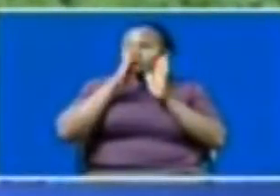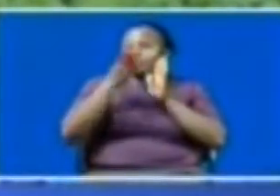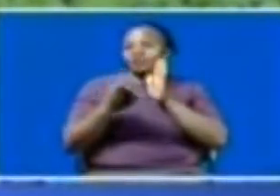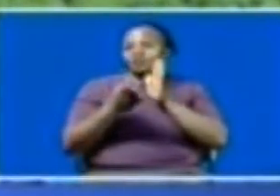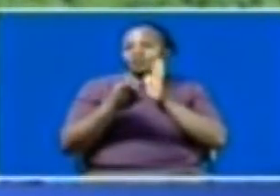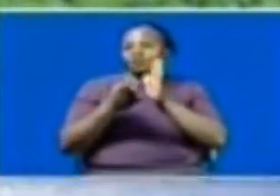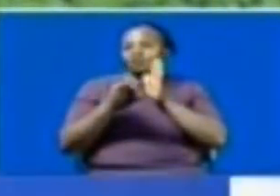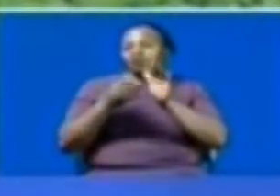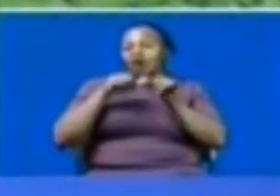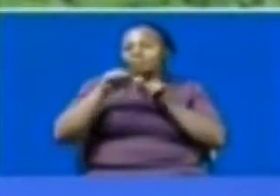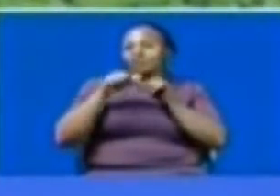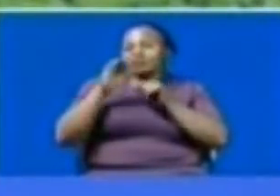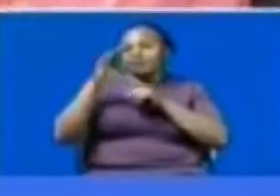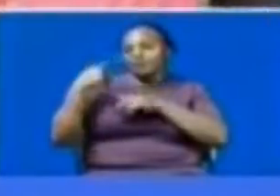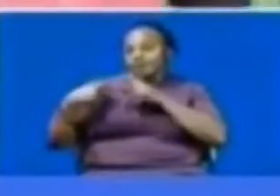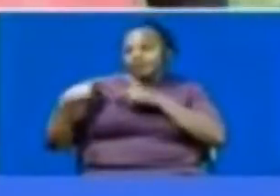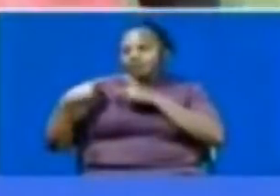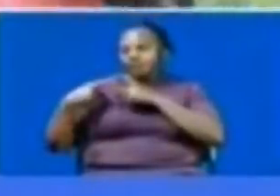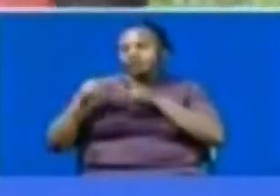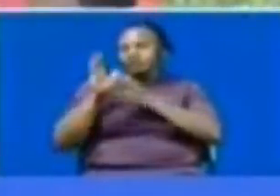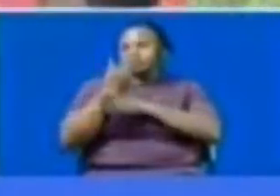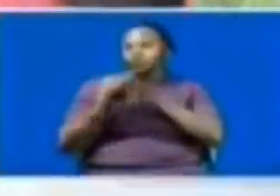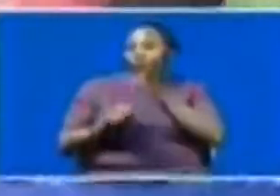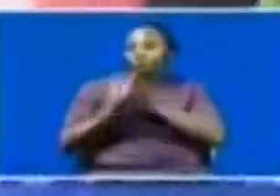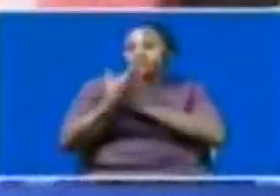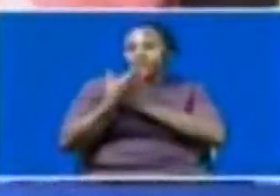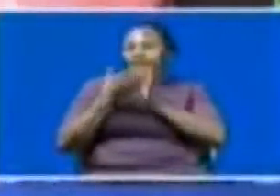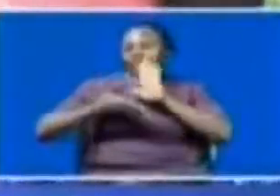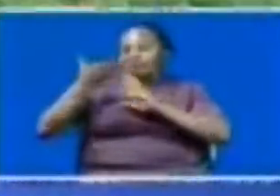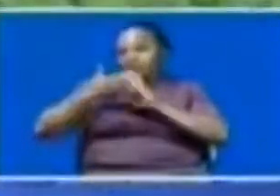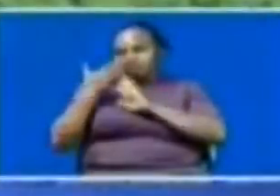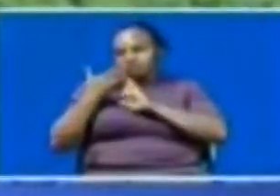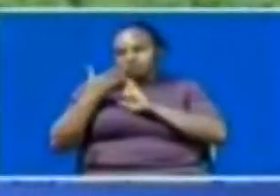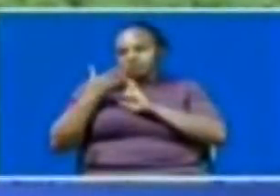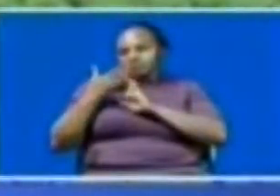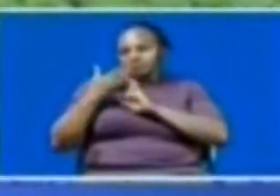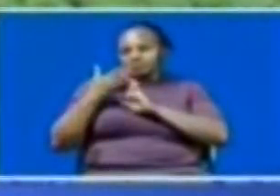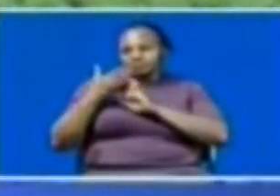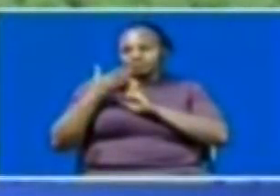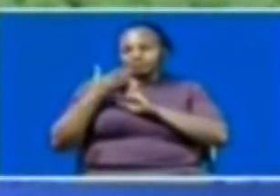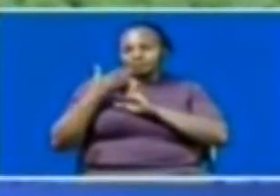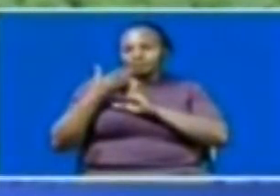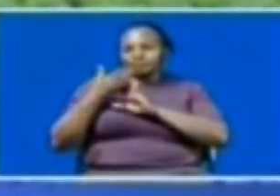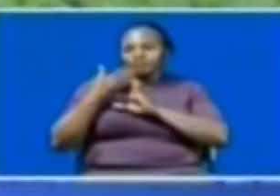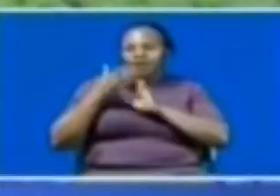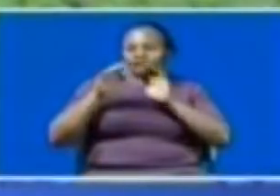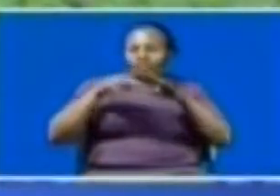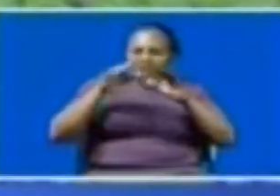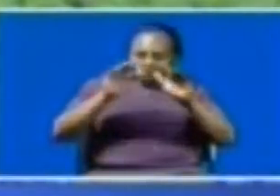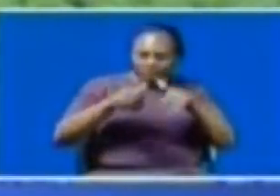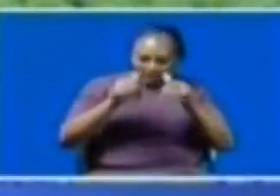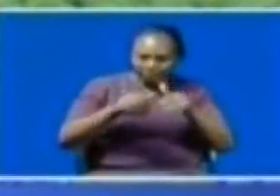a period of three years. The trees will grow much faster. They apply farmyard manure